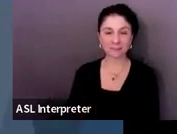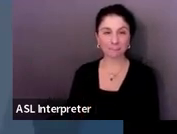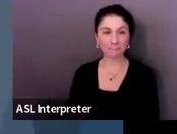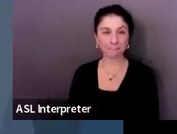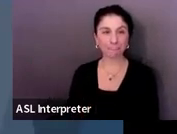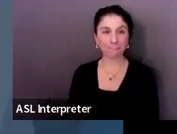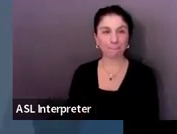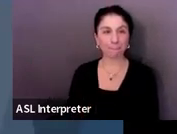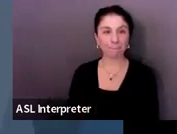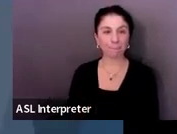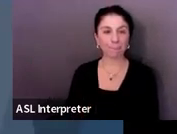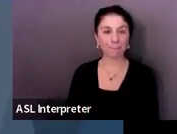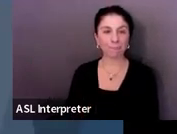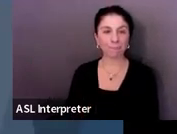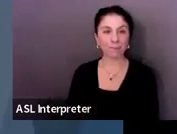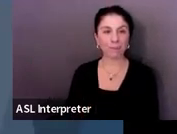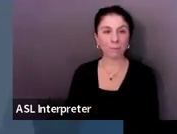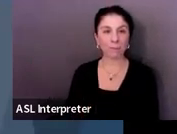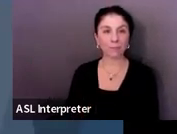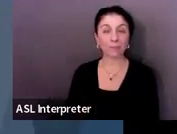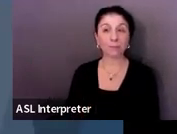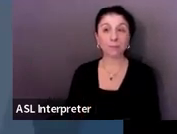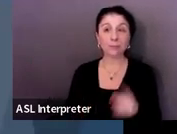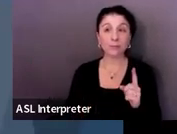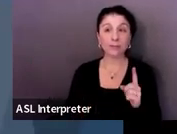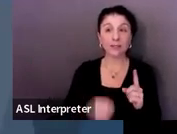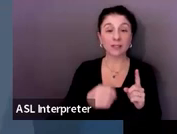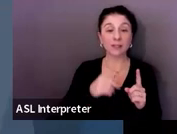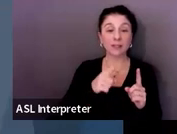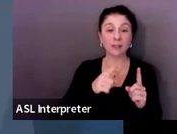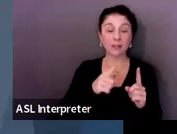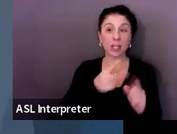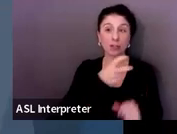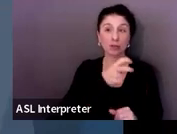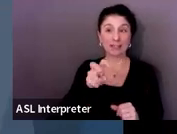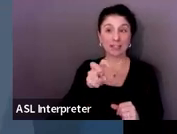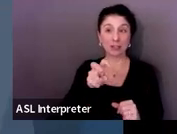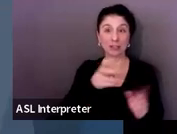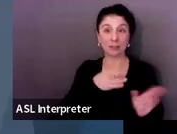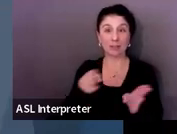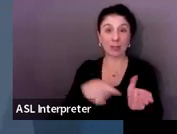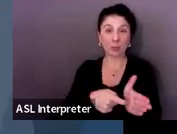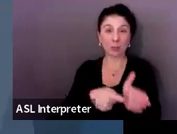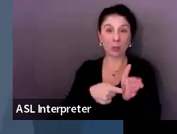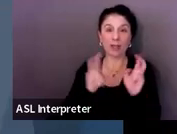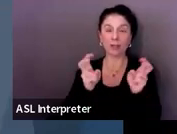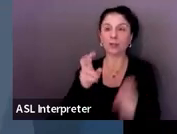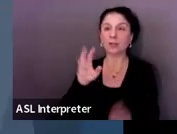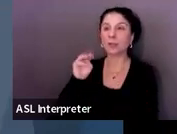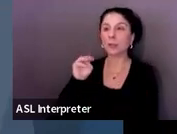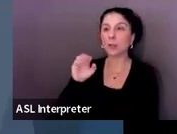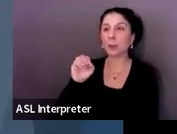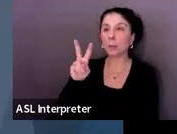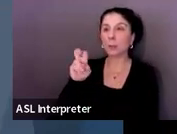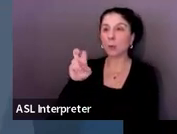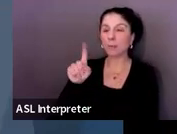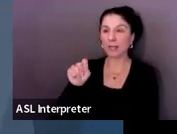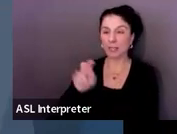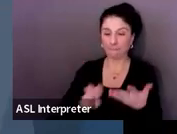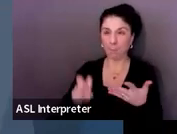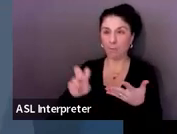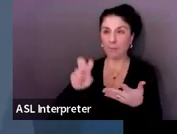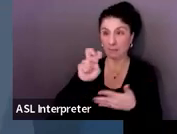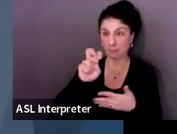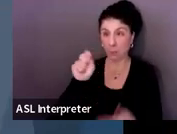Your transition plan must show movement. And we will kind of mention this quite a bit as we go through each section.